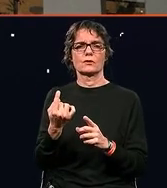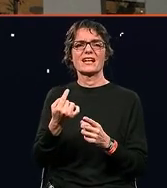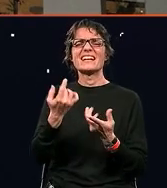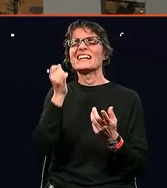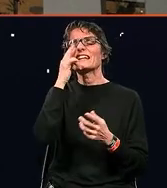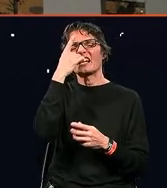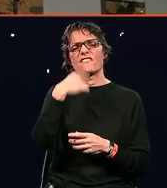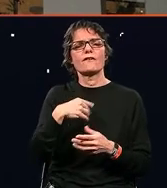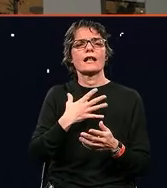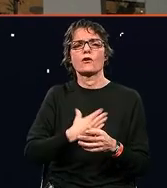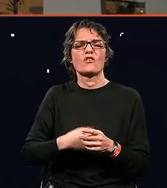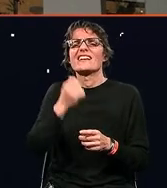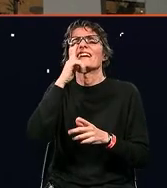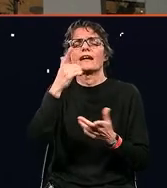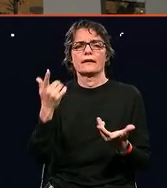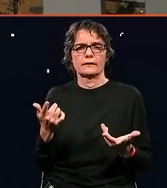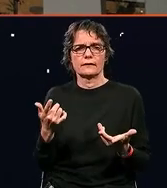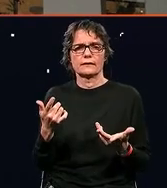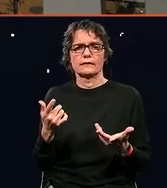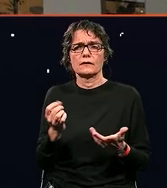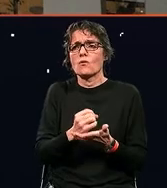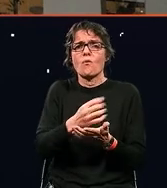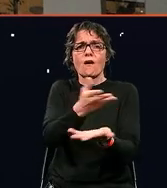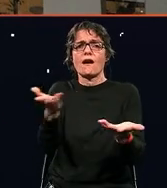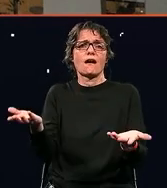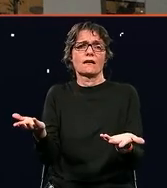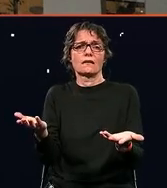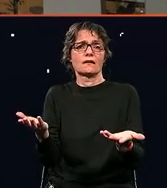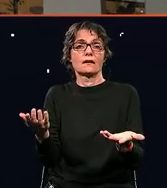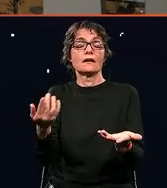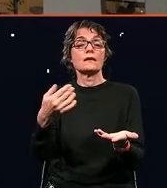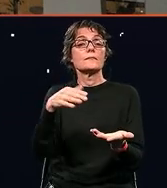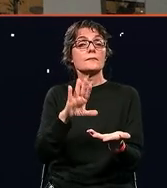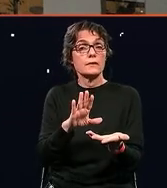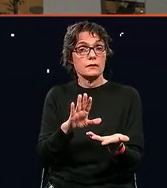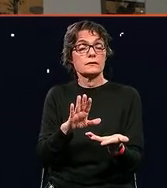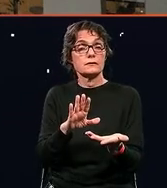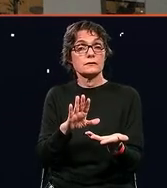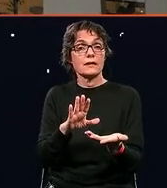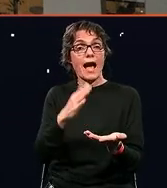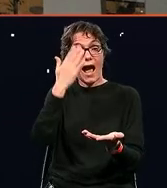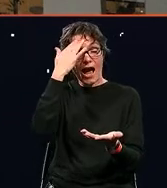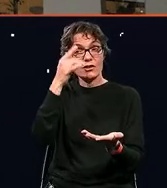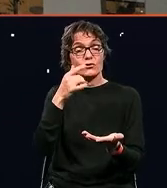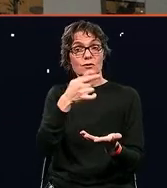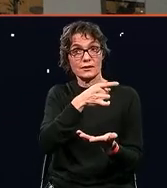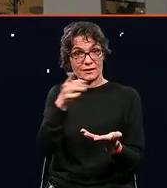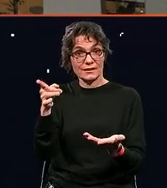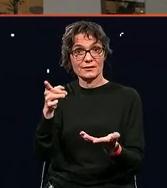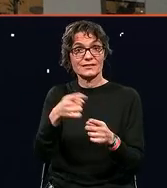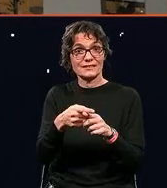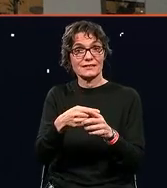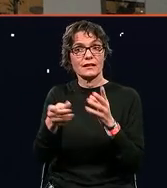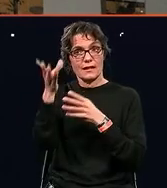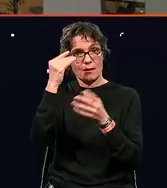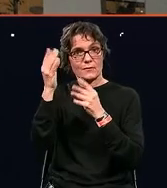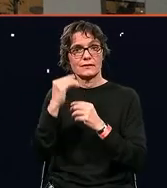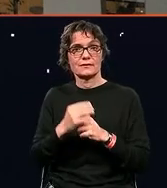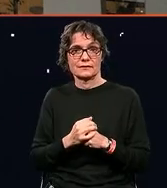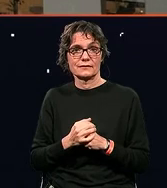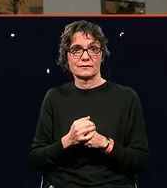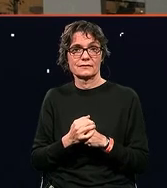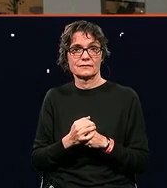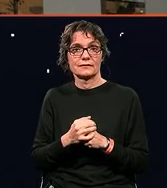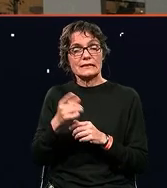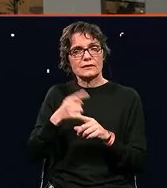fail. But I do think that everyone around us is interested in learning. So as leaders, I think